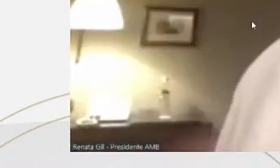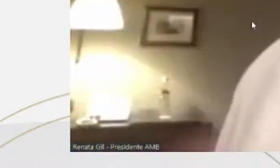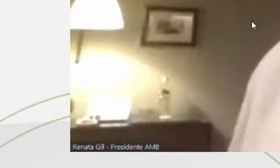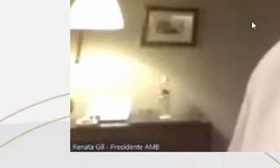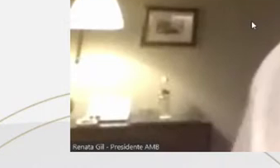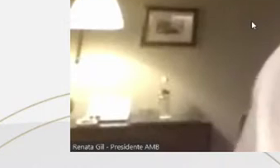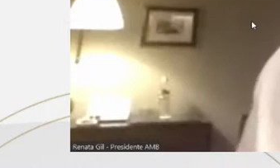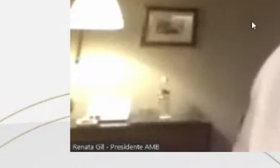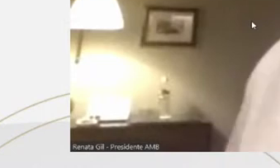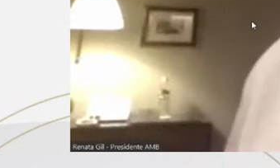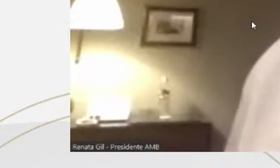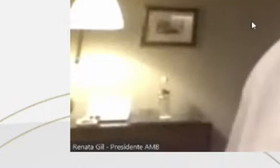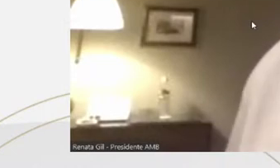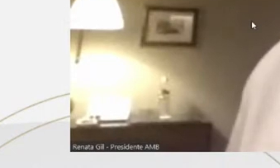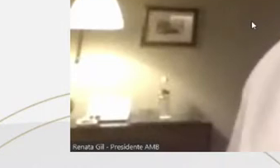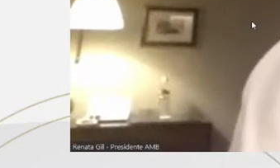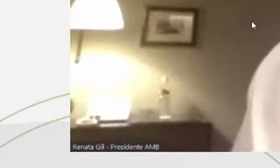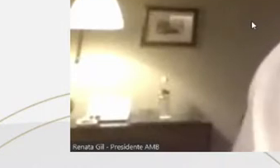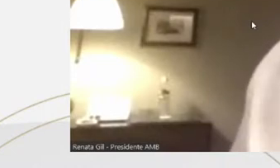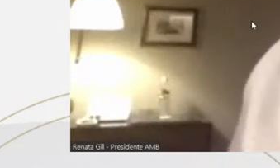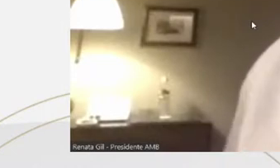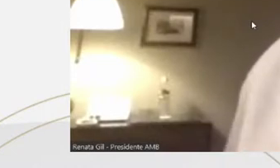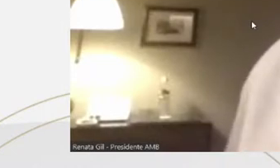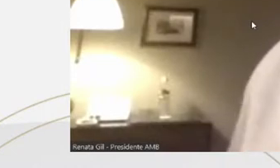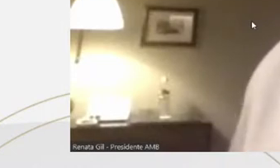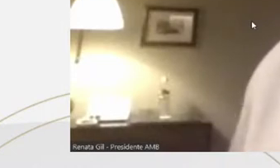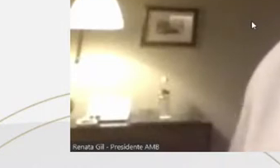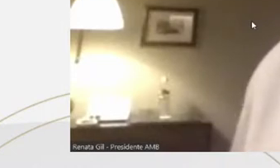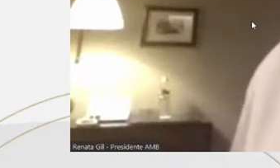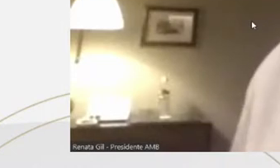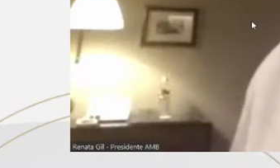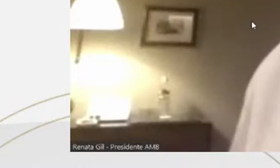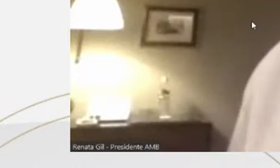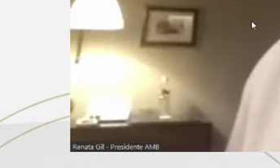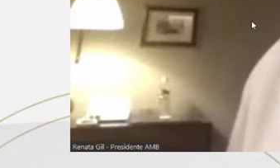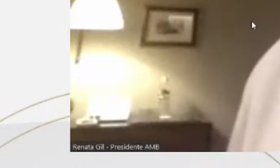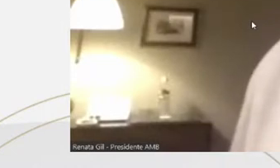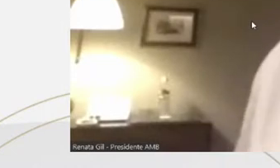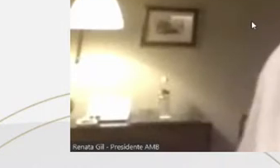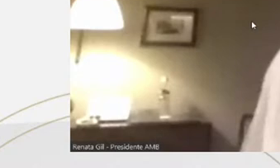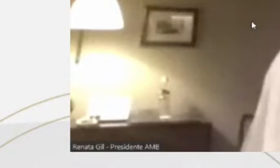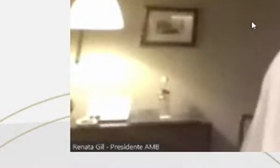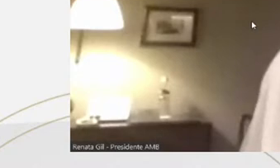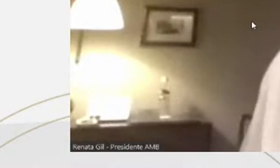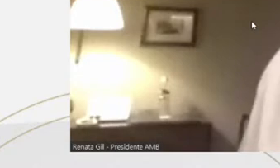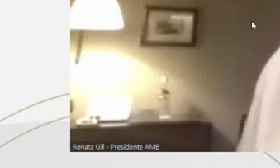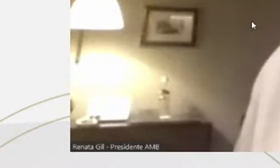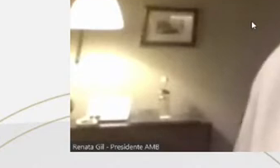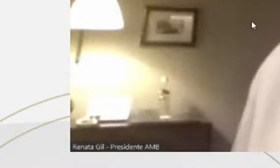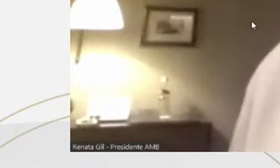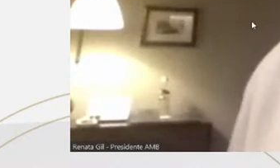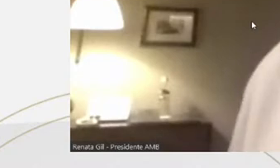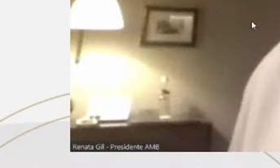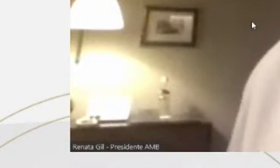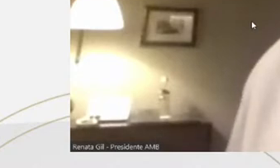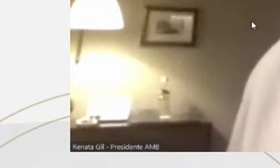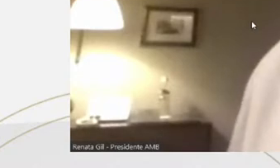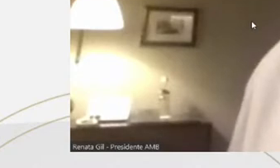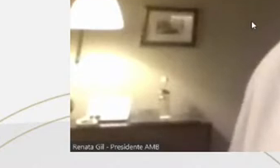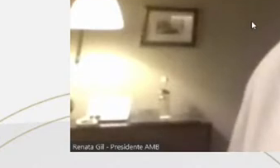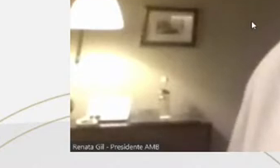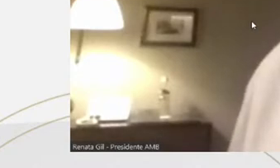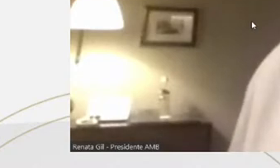talk, there is a conversation between the defendant and the judges about